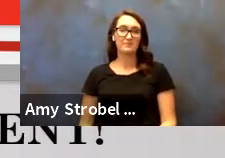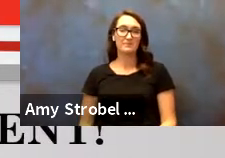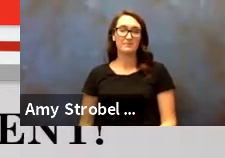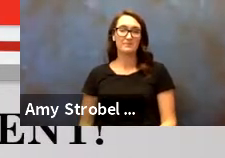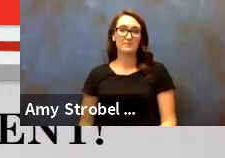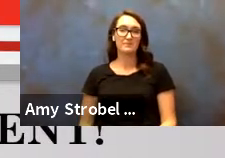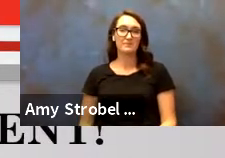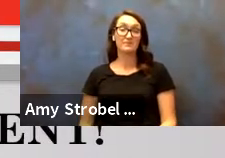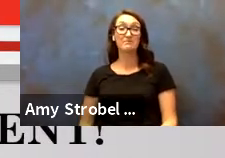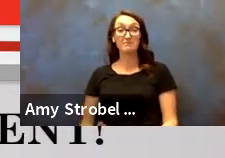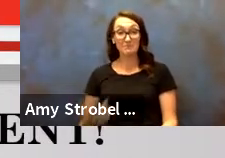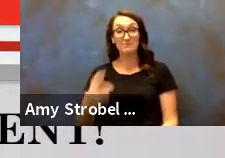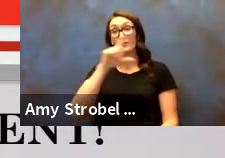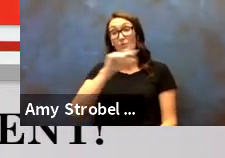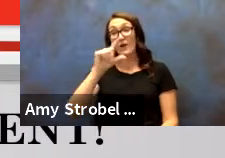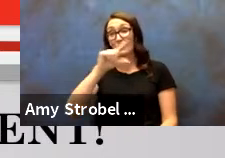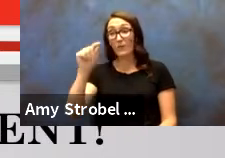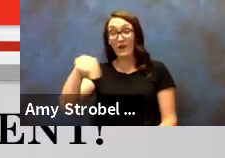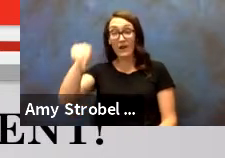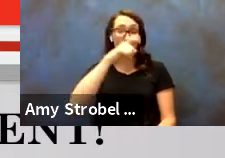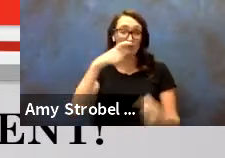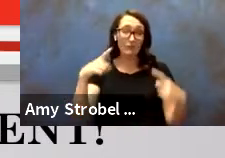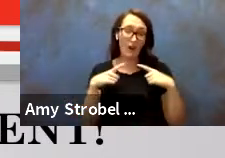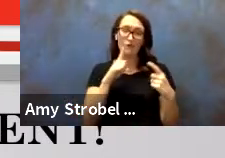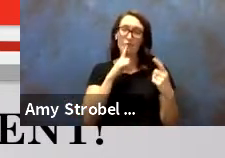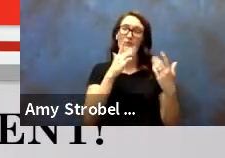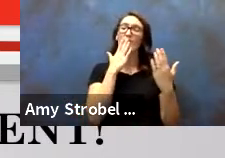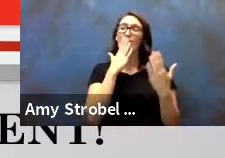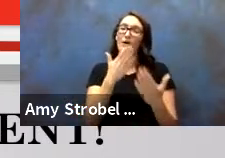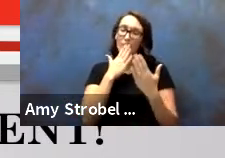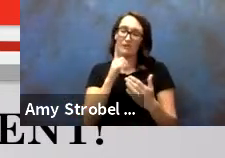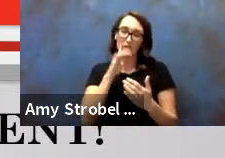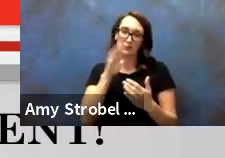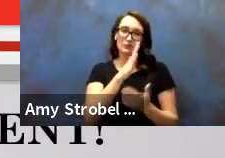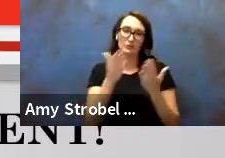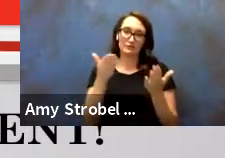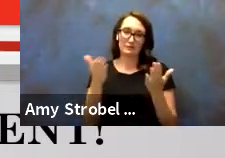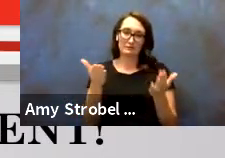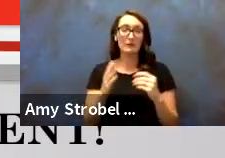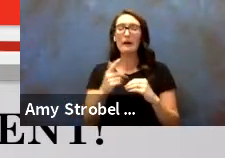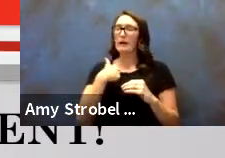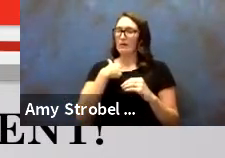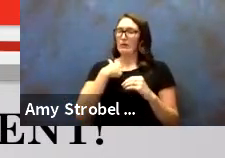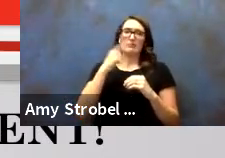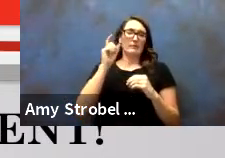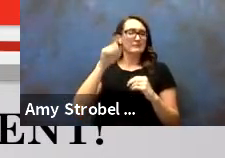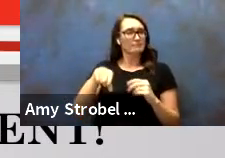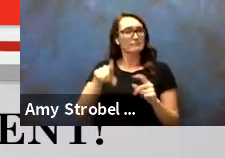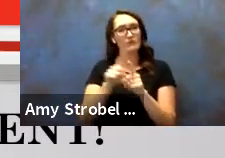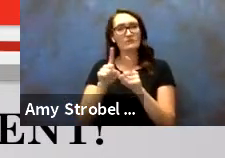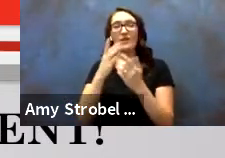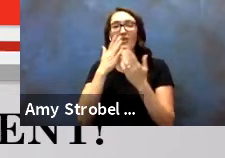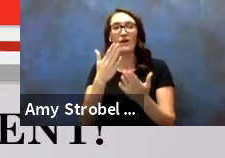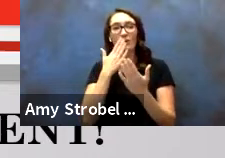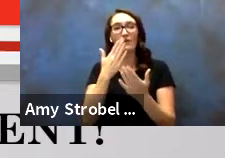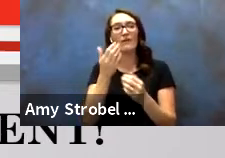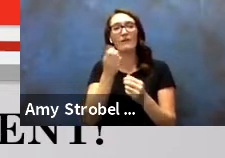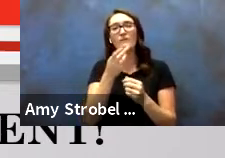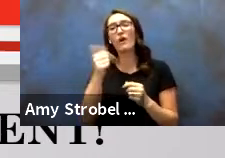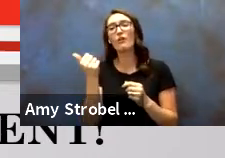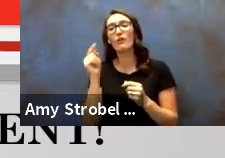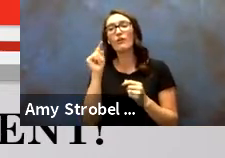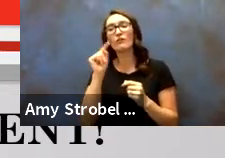So 2020 retirees, thank you all for your service. I would be remiss if I didn't also thank a few other